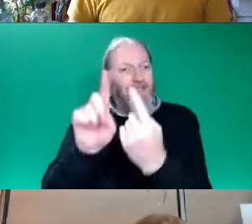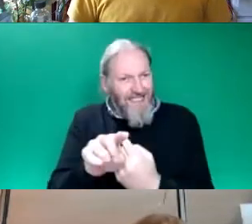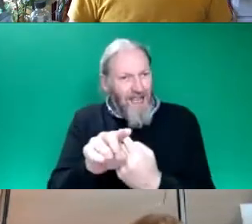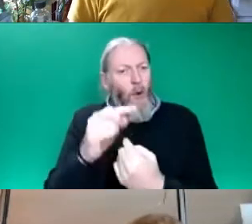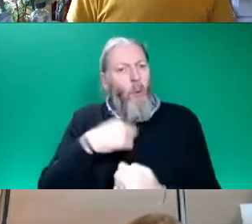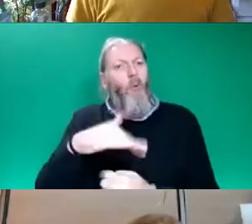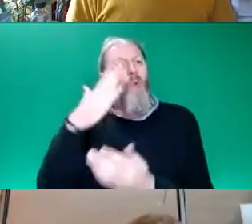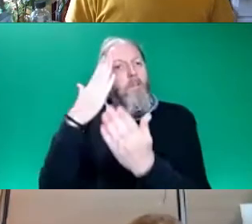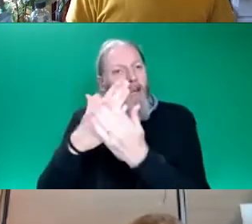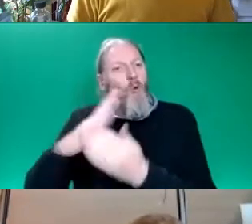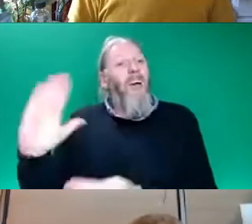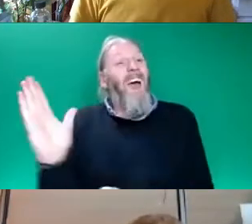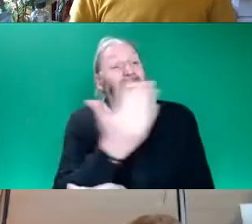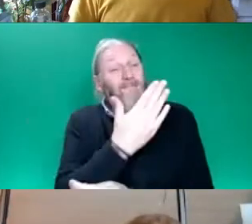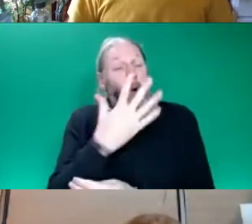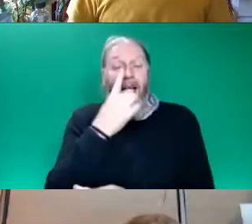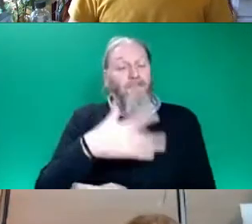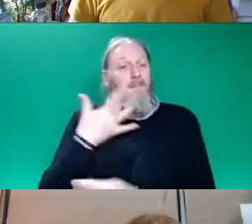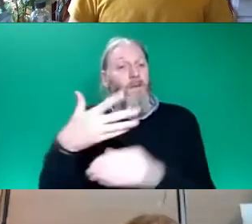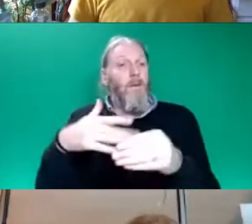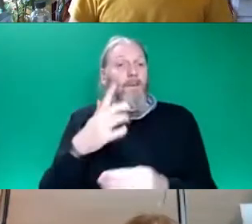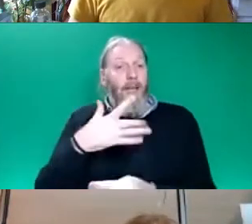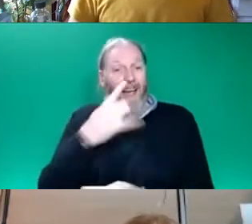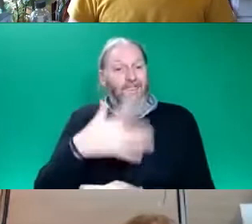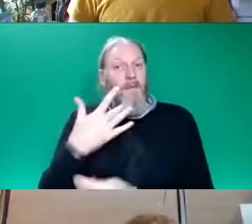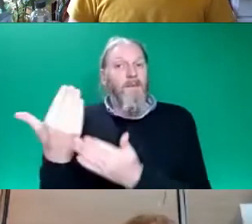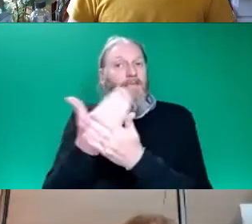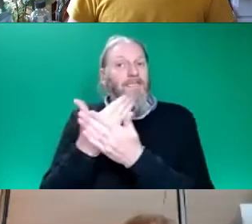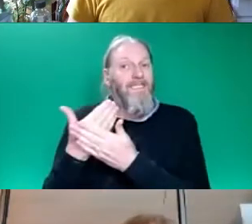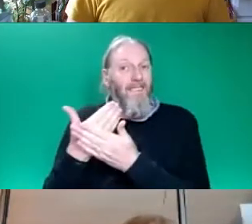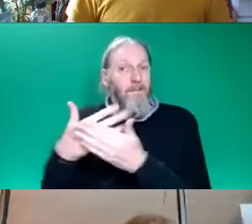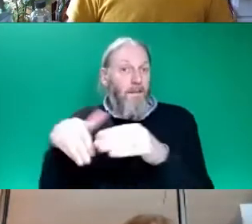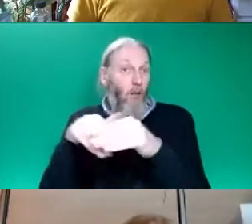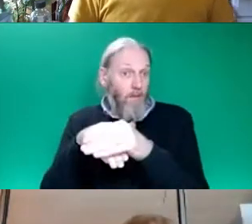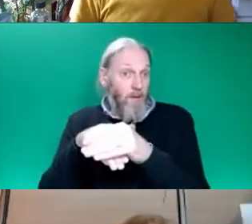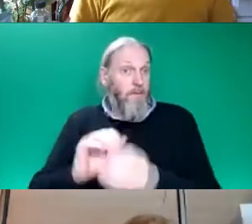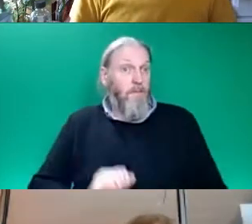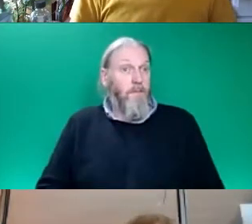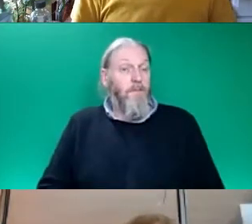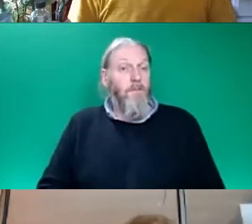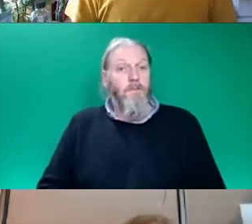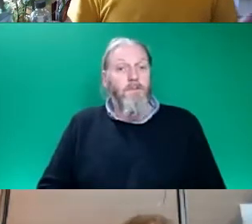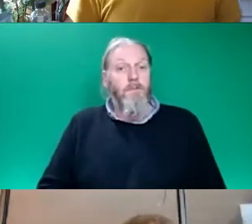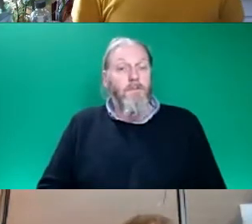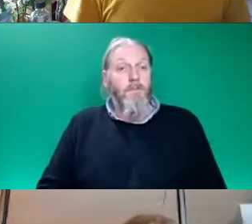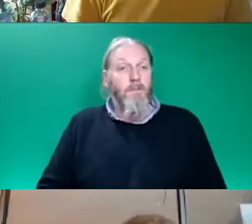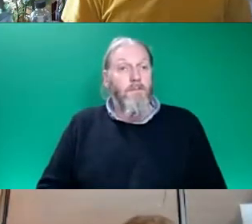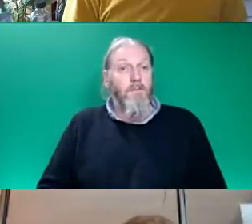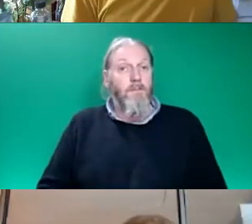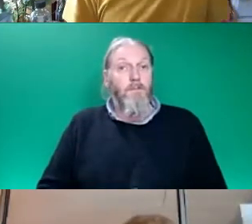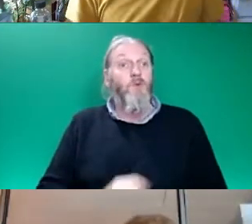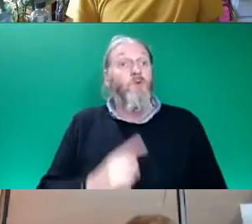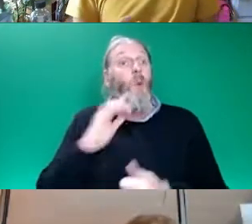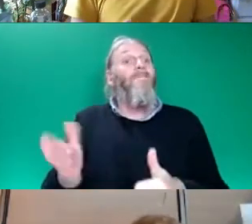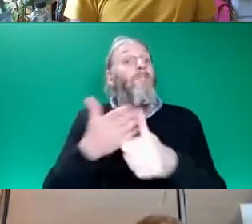So the first part of this event is a bit about our